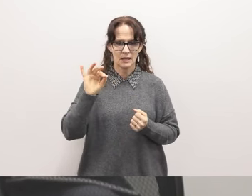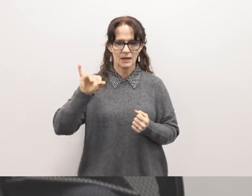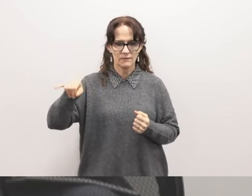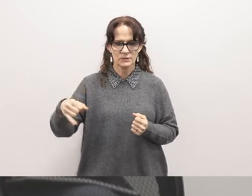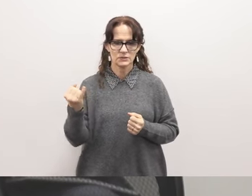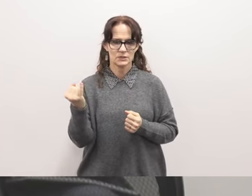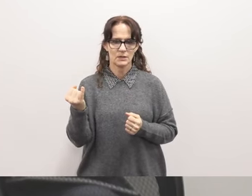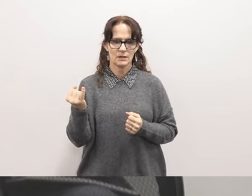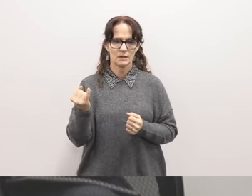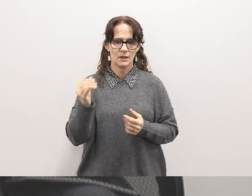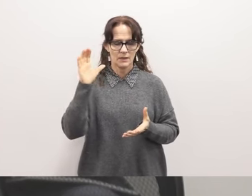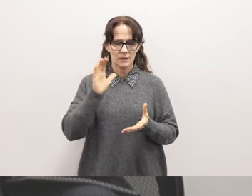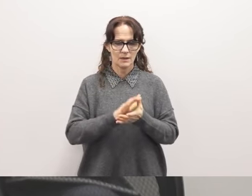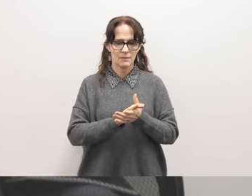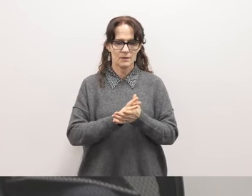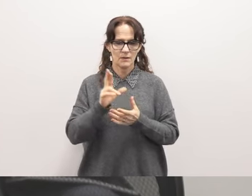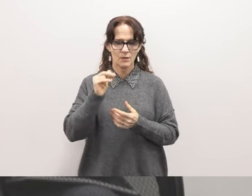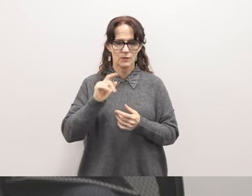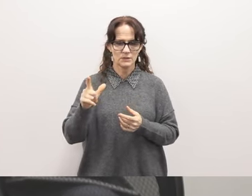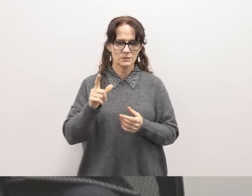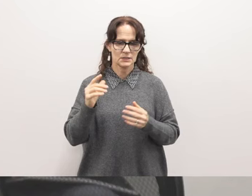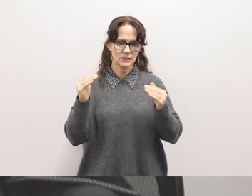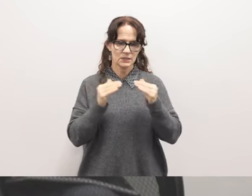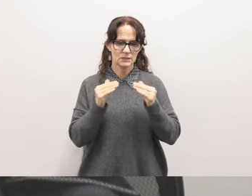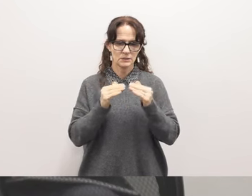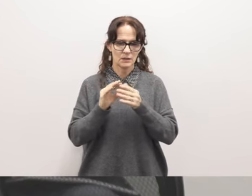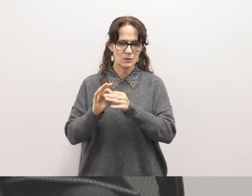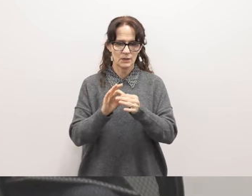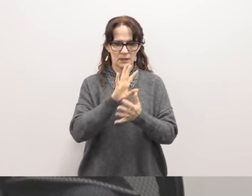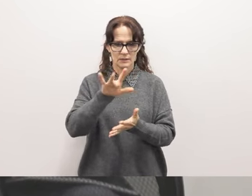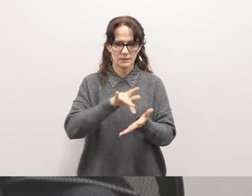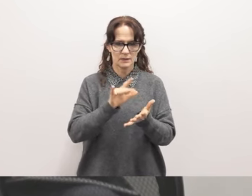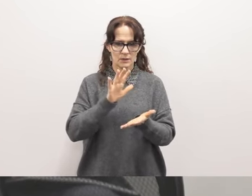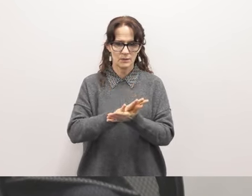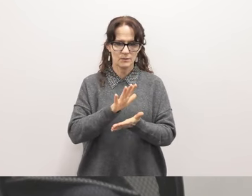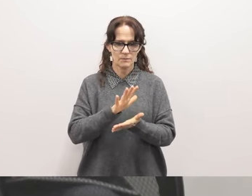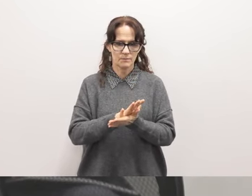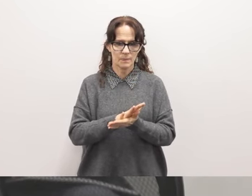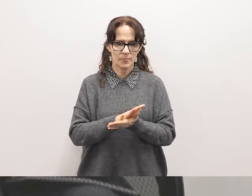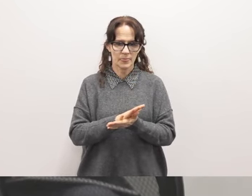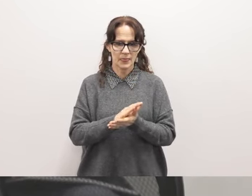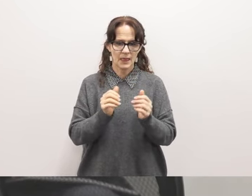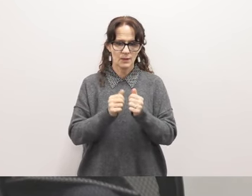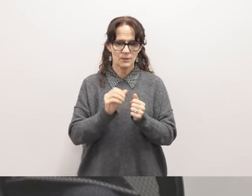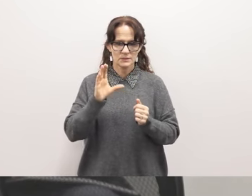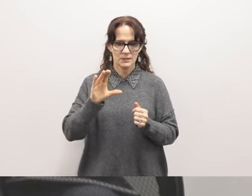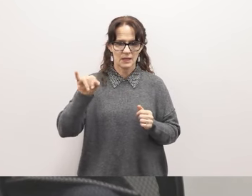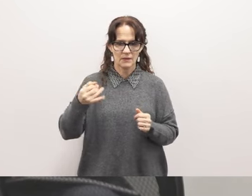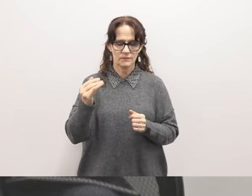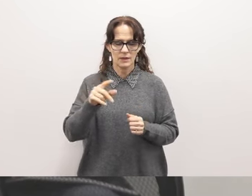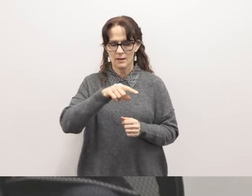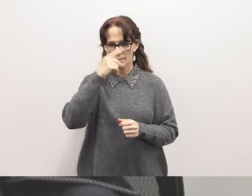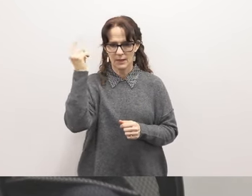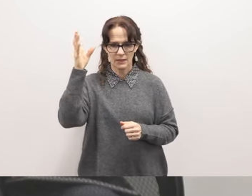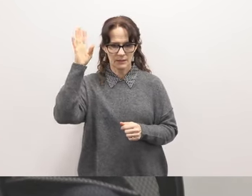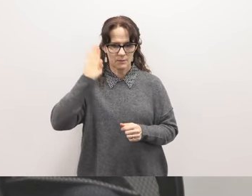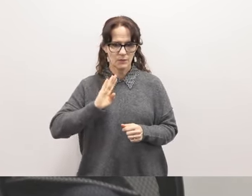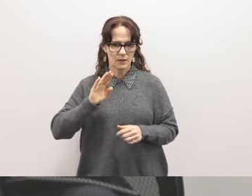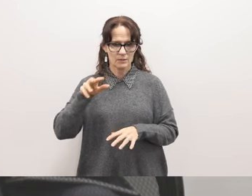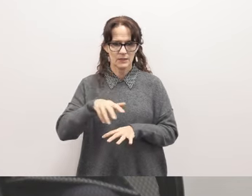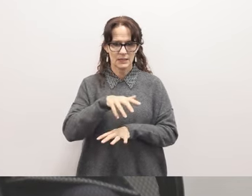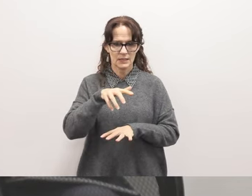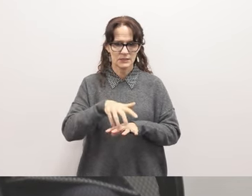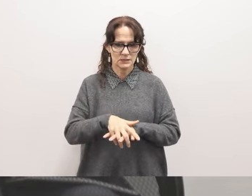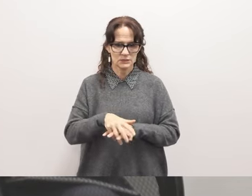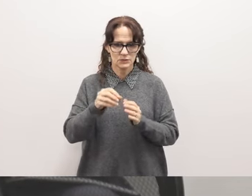they believe in a racially just and relationship-centered schools. With CFJ, black and brown and indigenous students